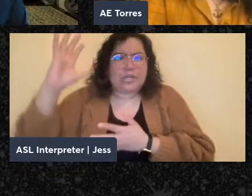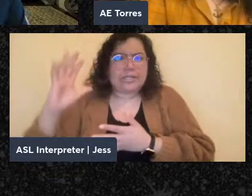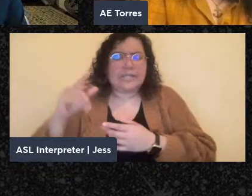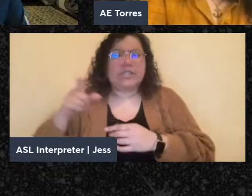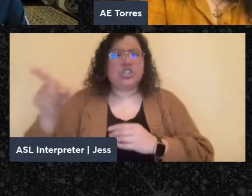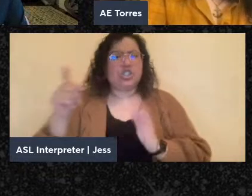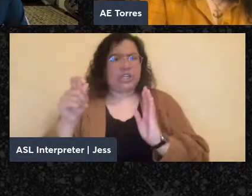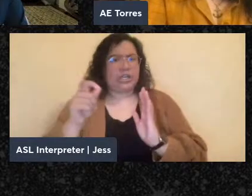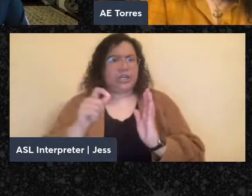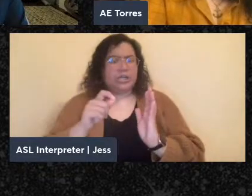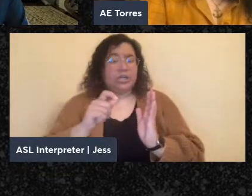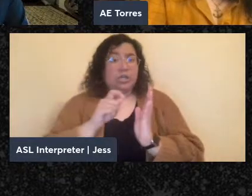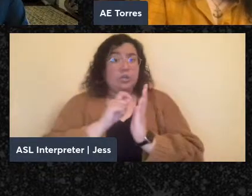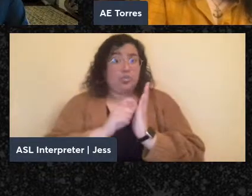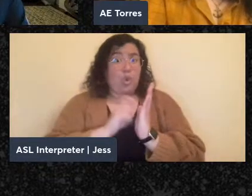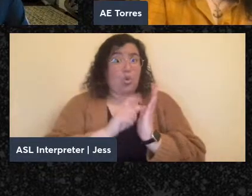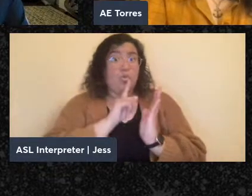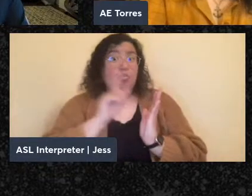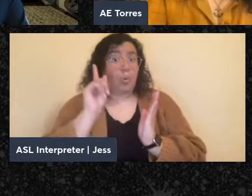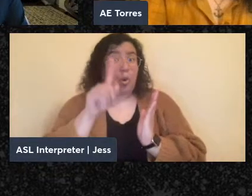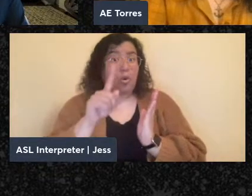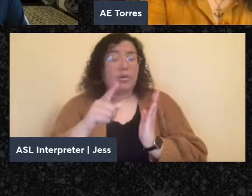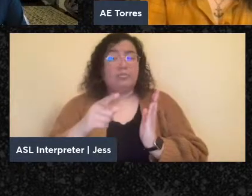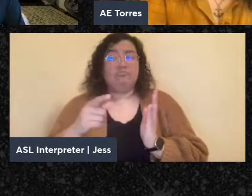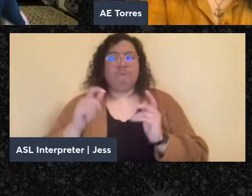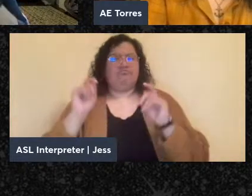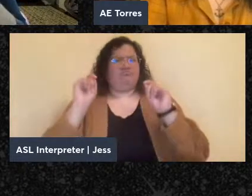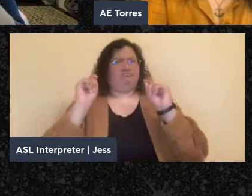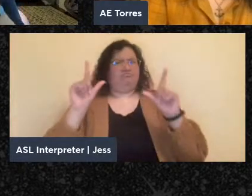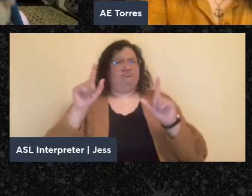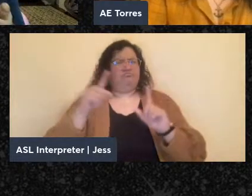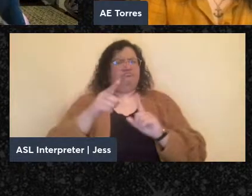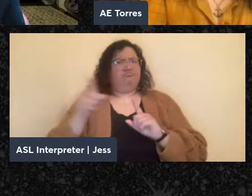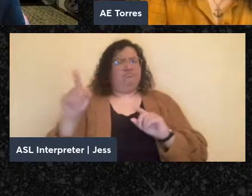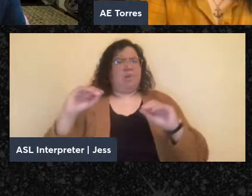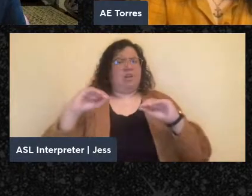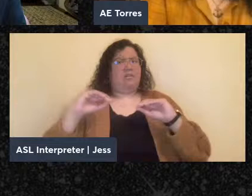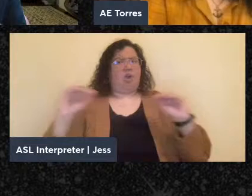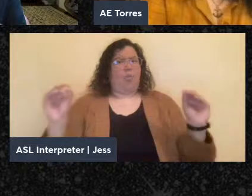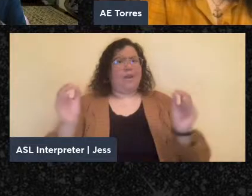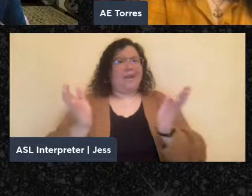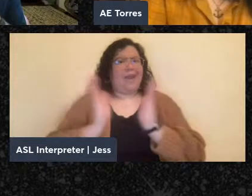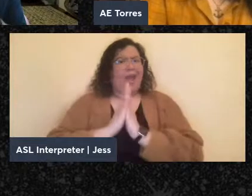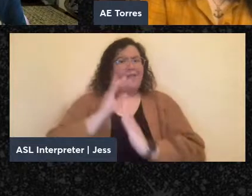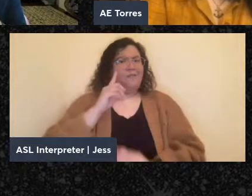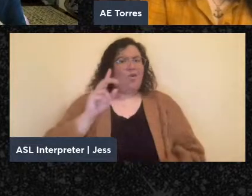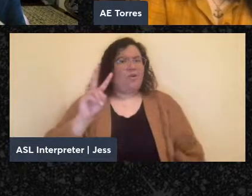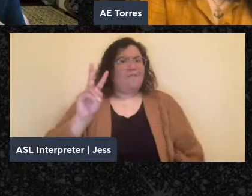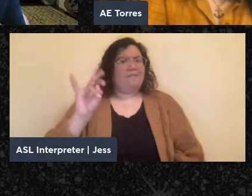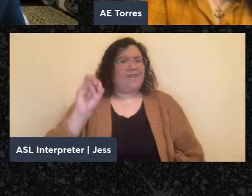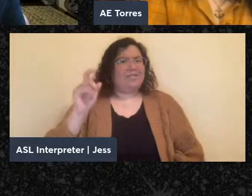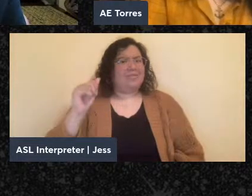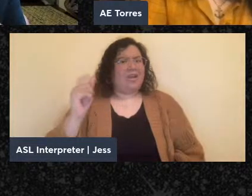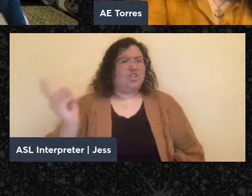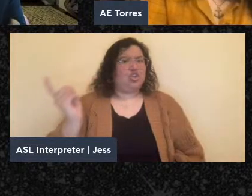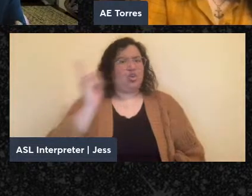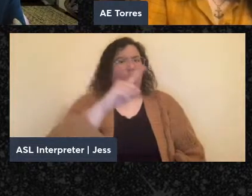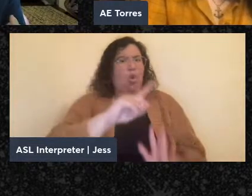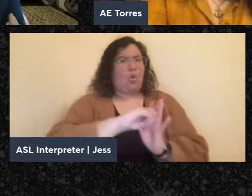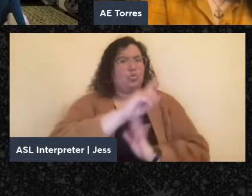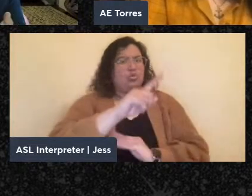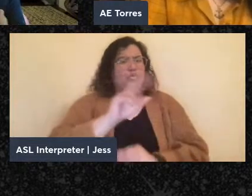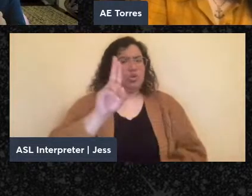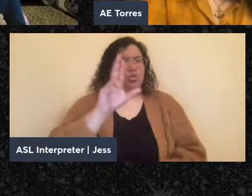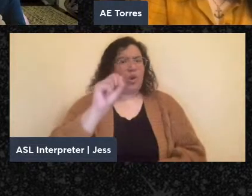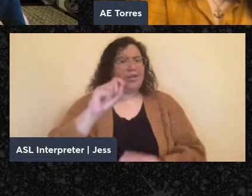that she was surprised that none of them asked for visas to get to either the U.S. or Palestine.